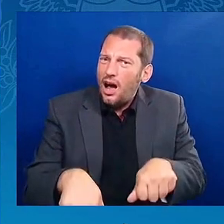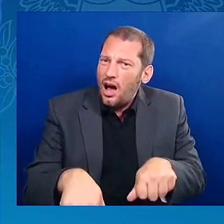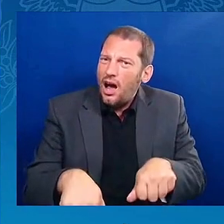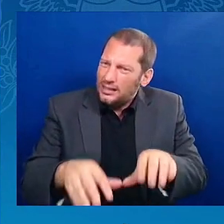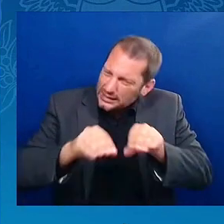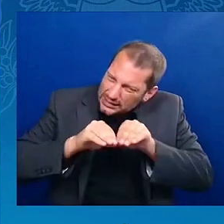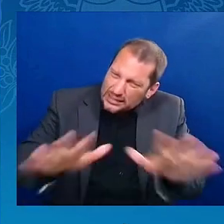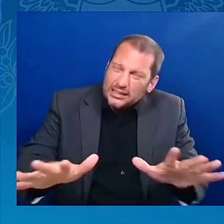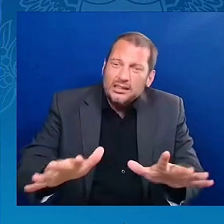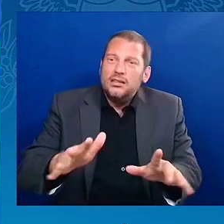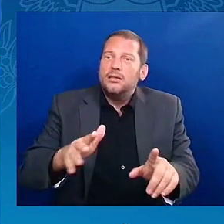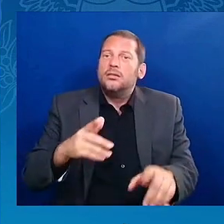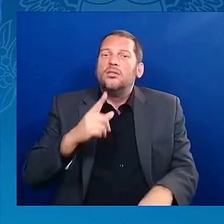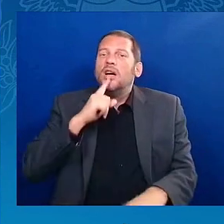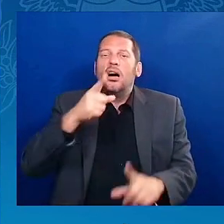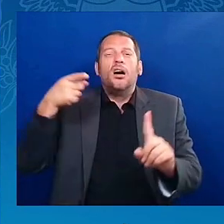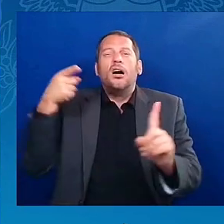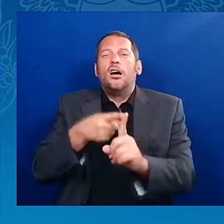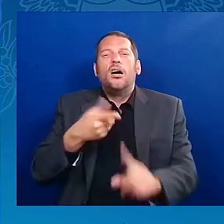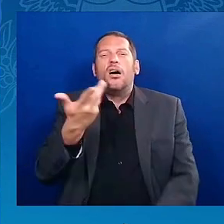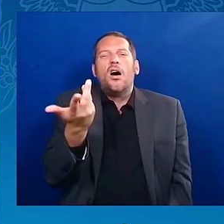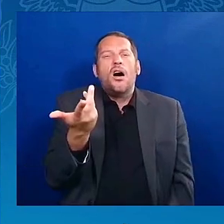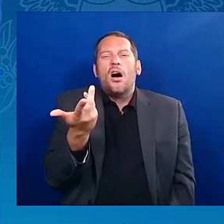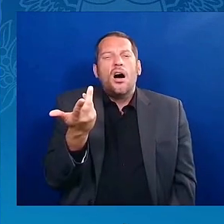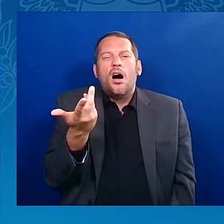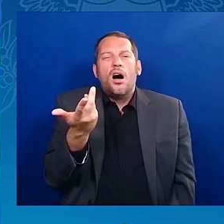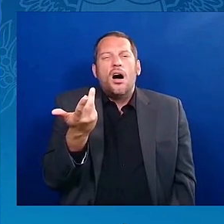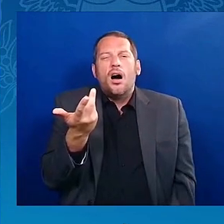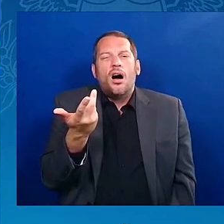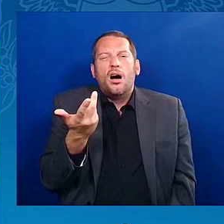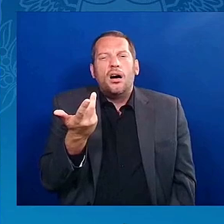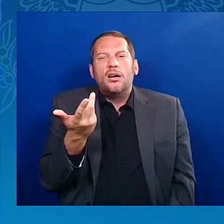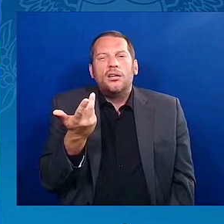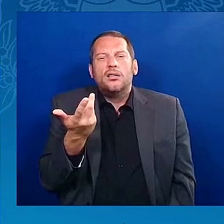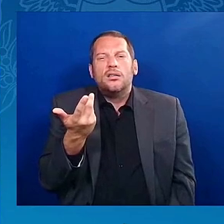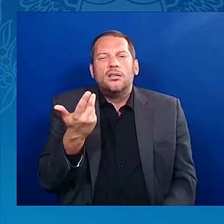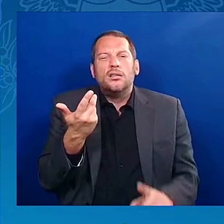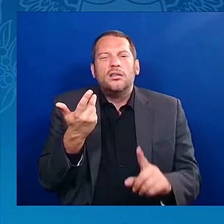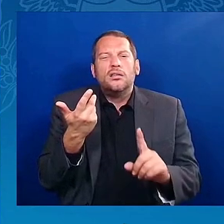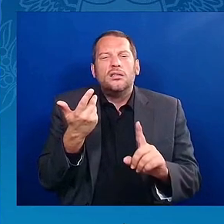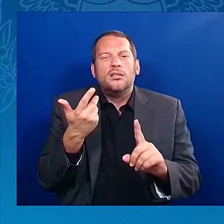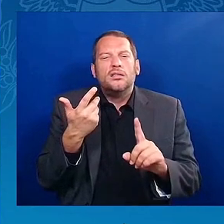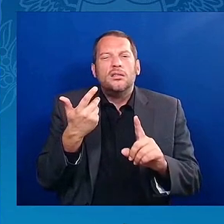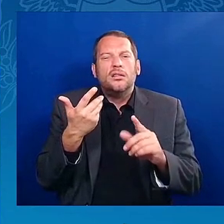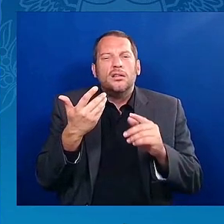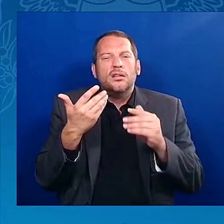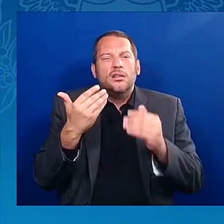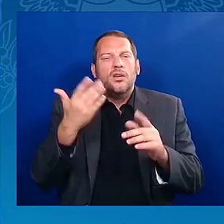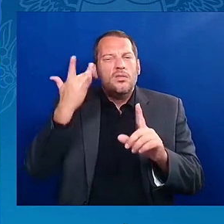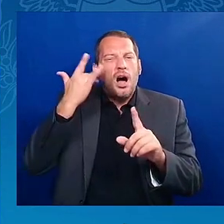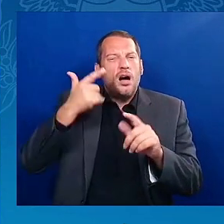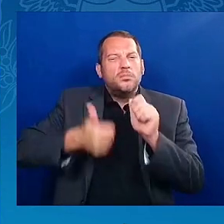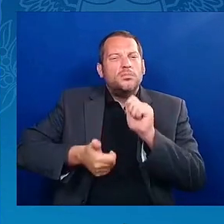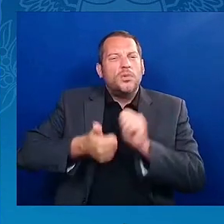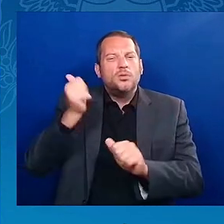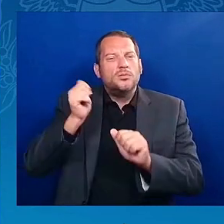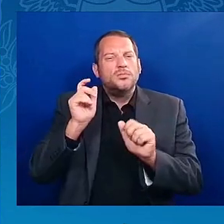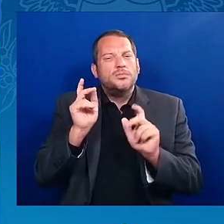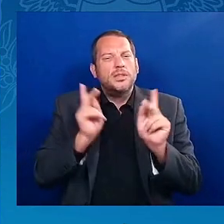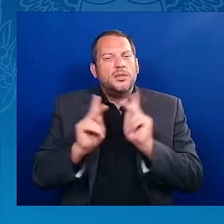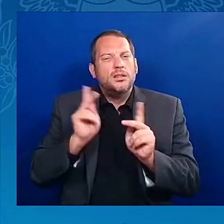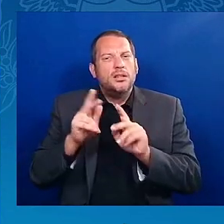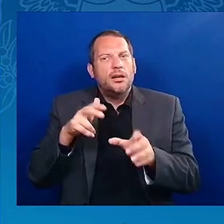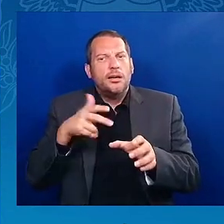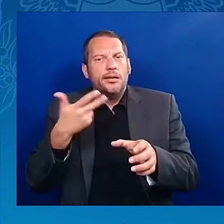So most people, many people leave college dropout because they can't afford it. But the